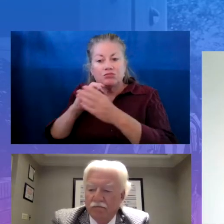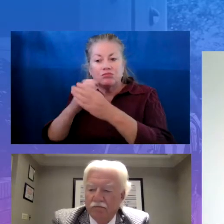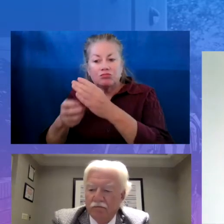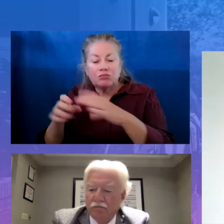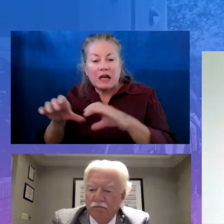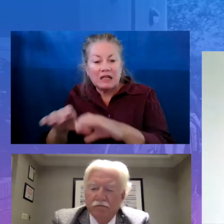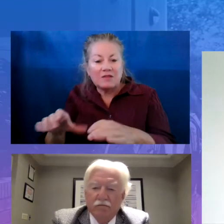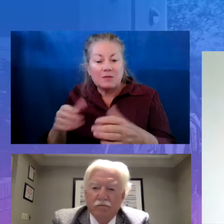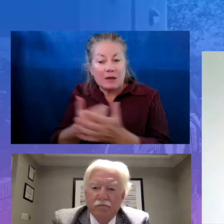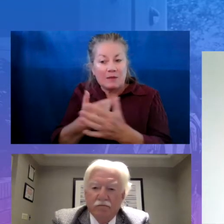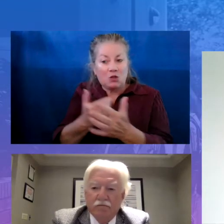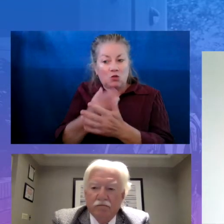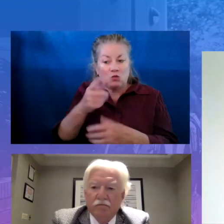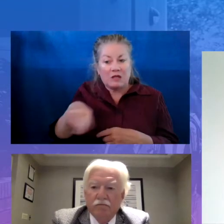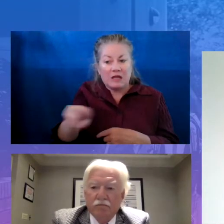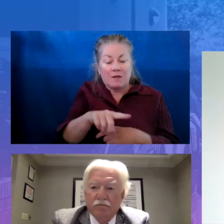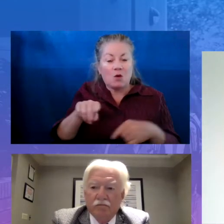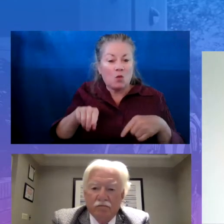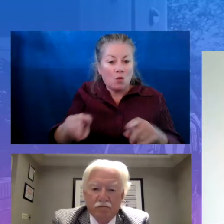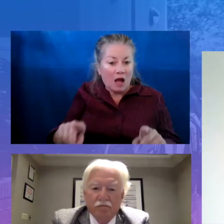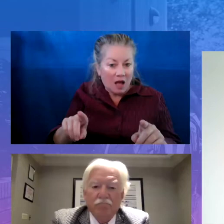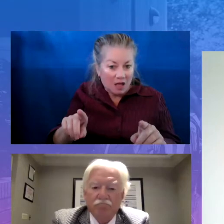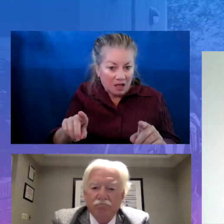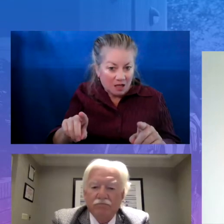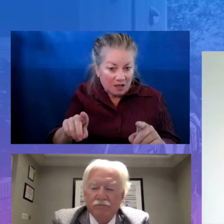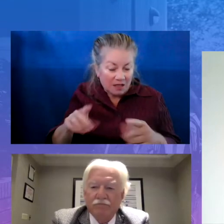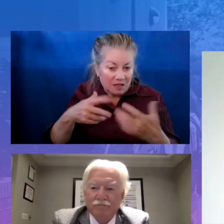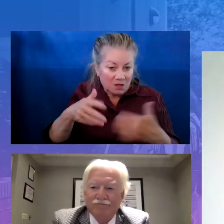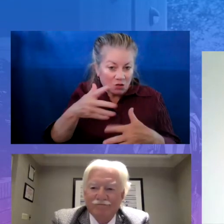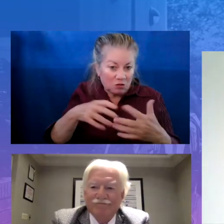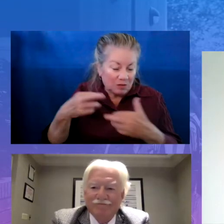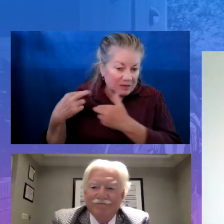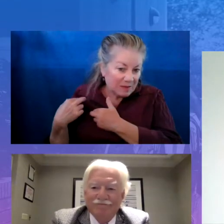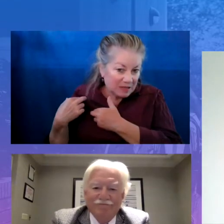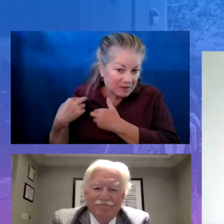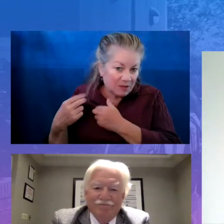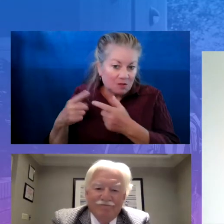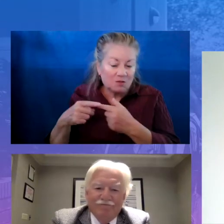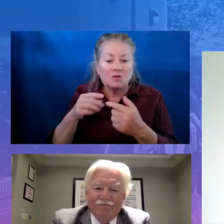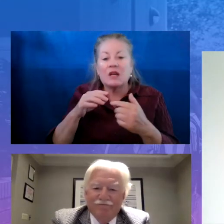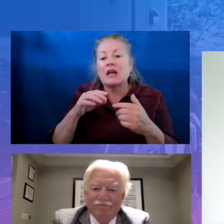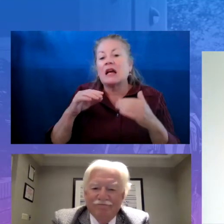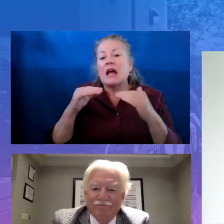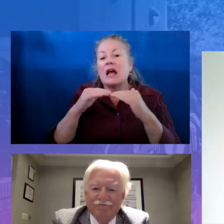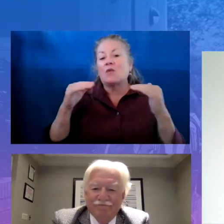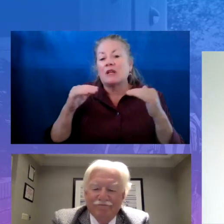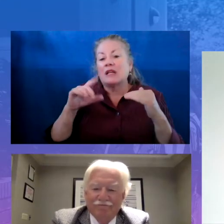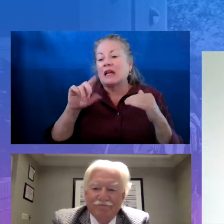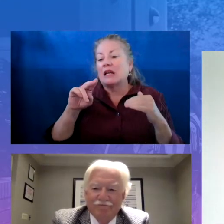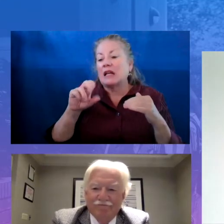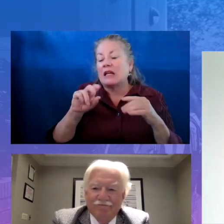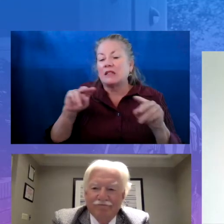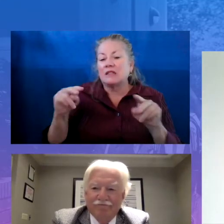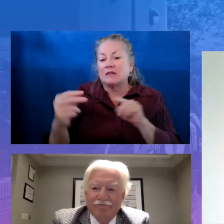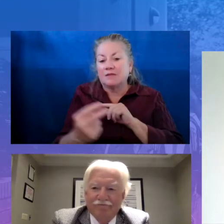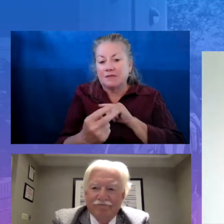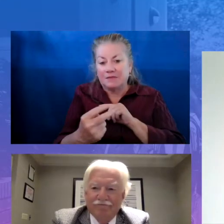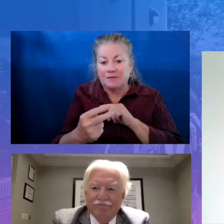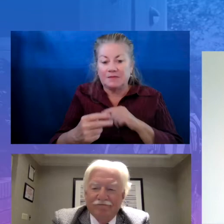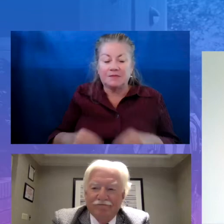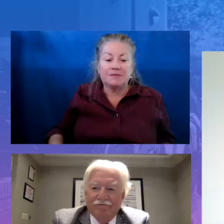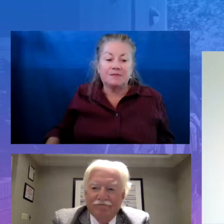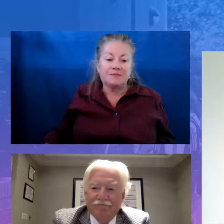while being socially responsible through an equity lens in our community. We're also very happy to host